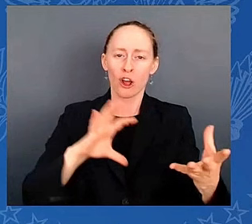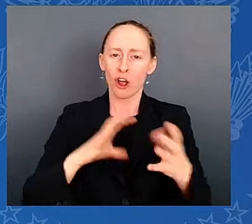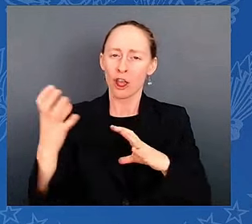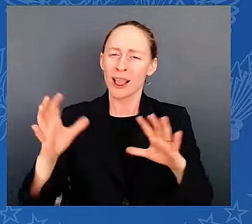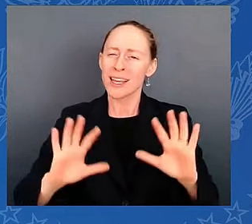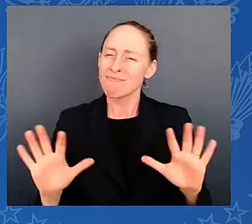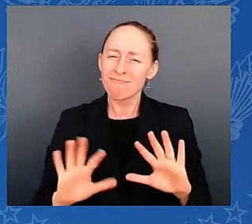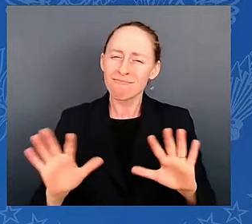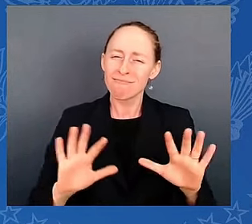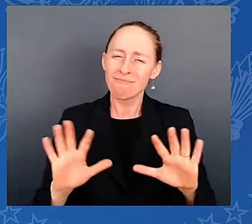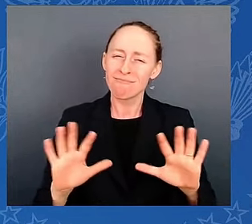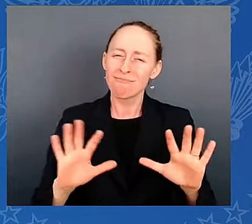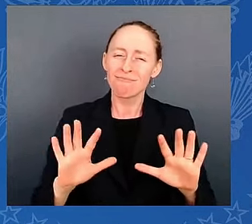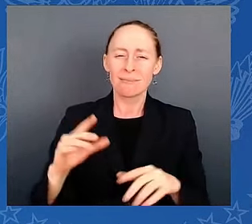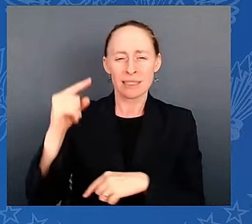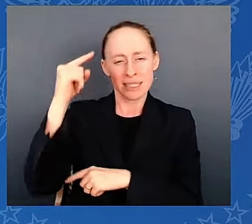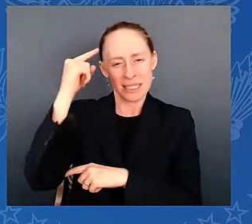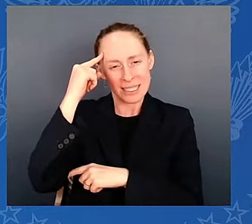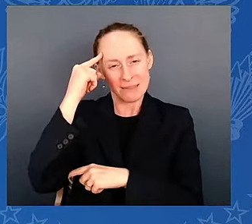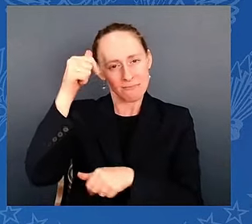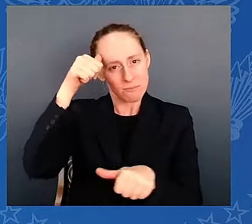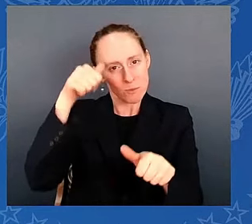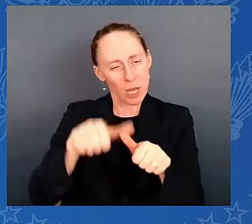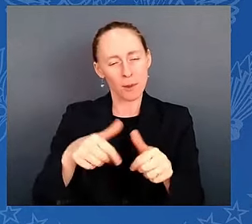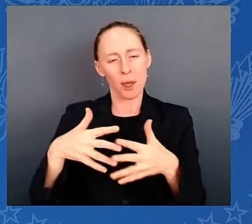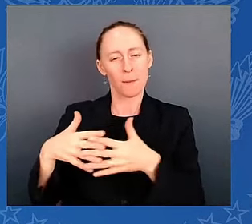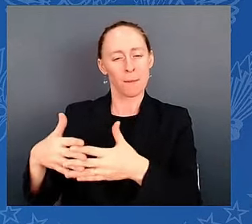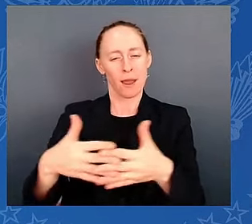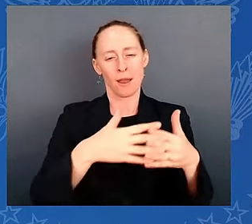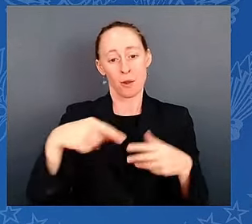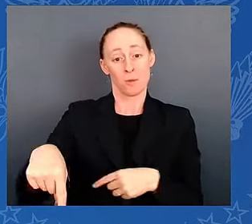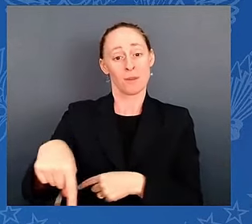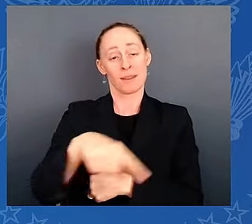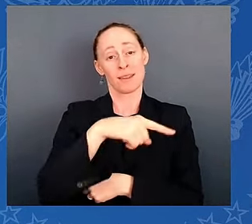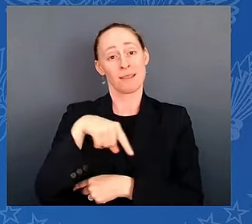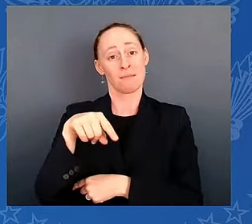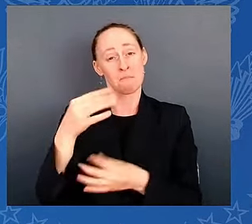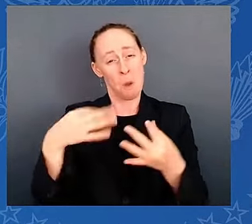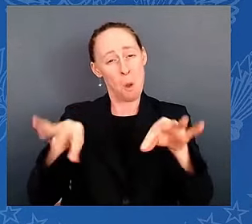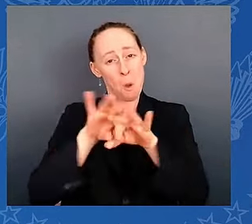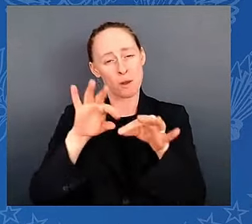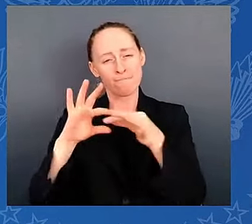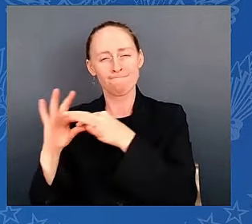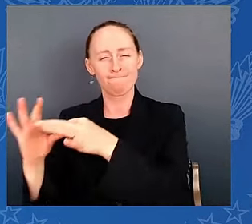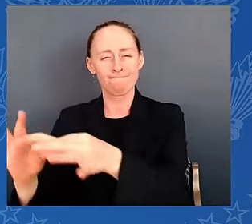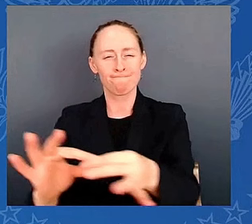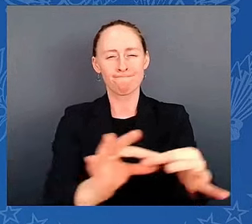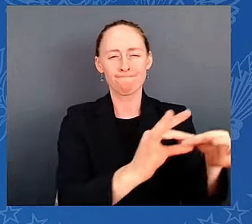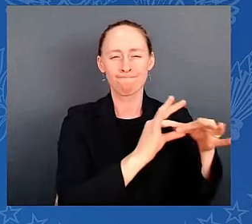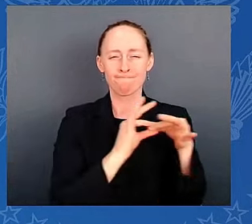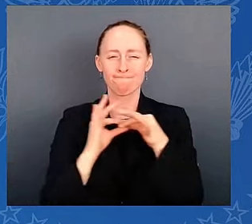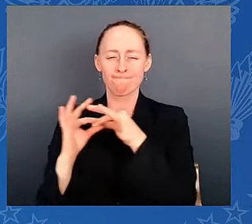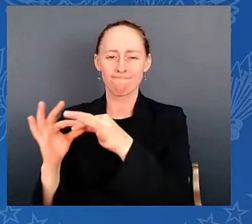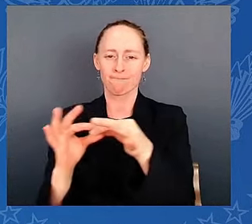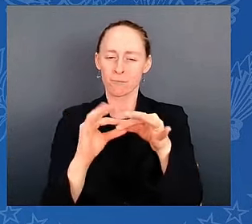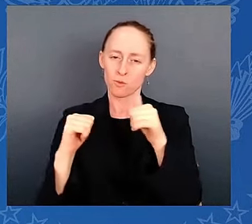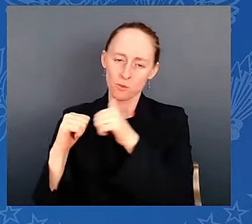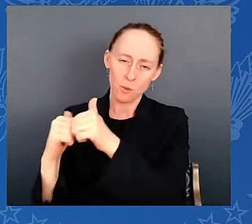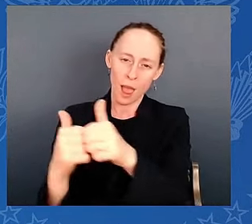goals right now, nothing is more important for us now than standing together. We can do this.